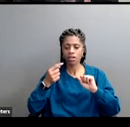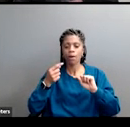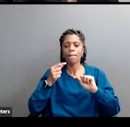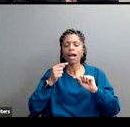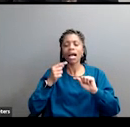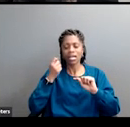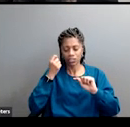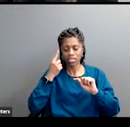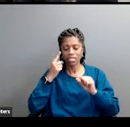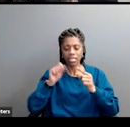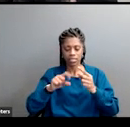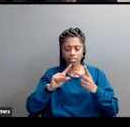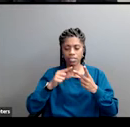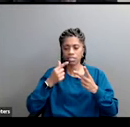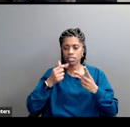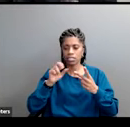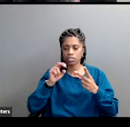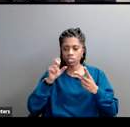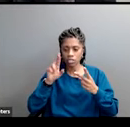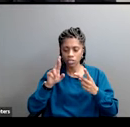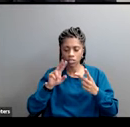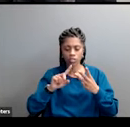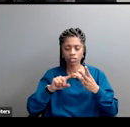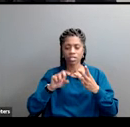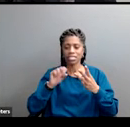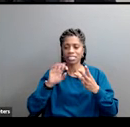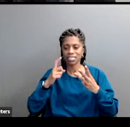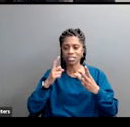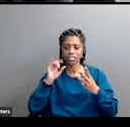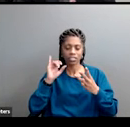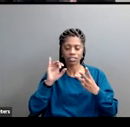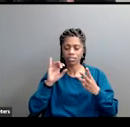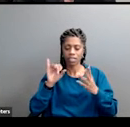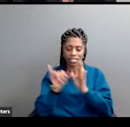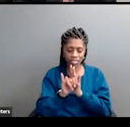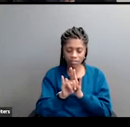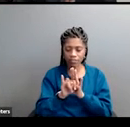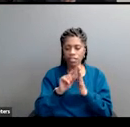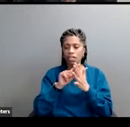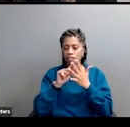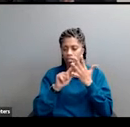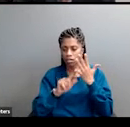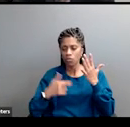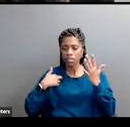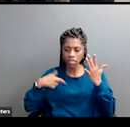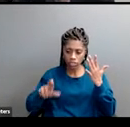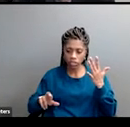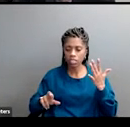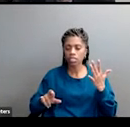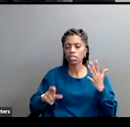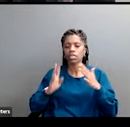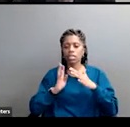panic about sexual orientation sexual preference sexual identity is there panic about religion or about